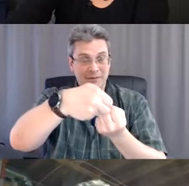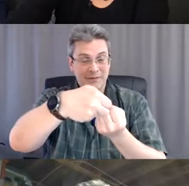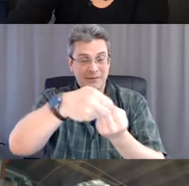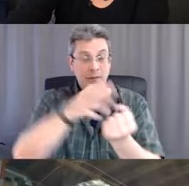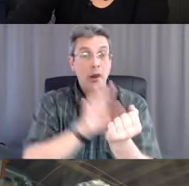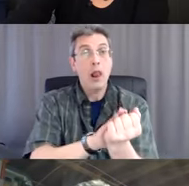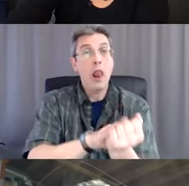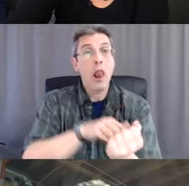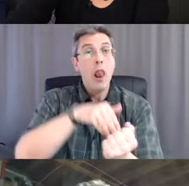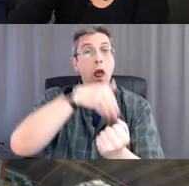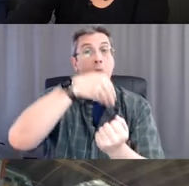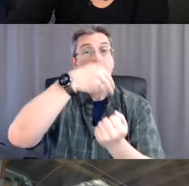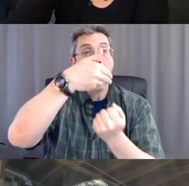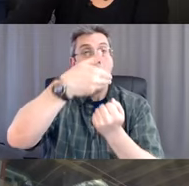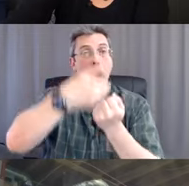was in the palm of your hand.